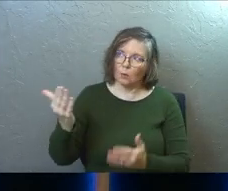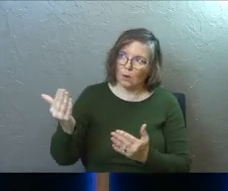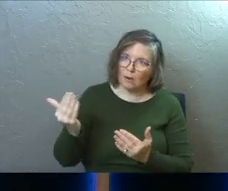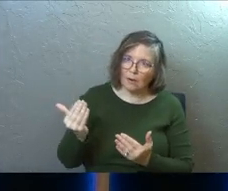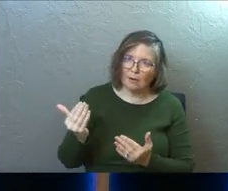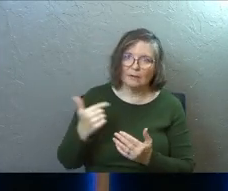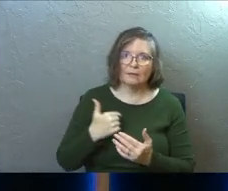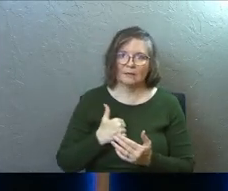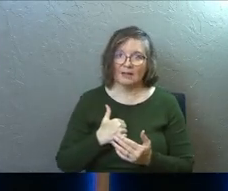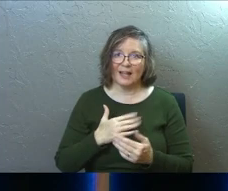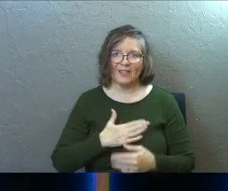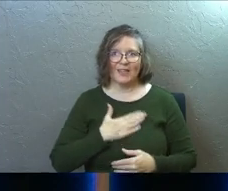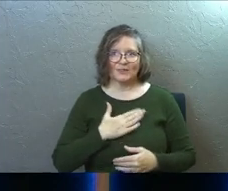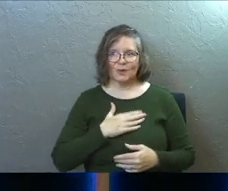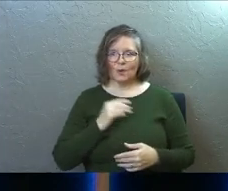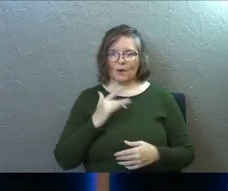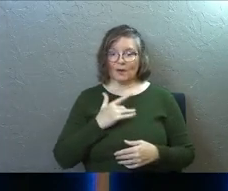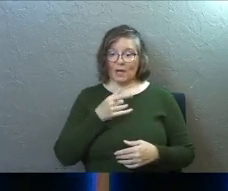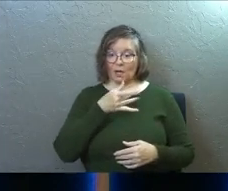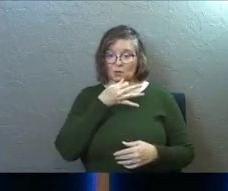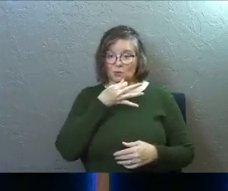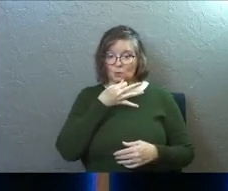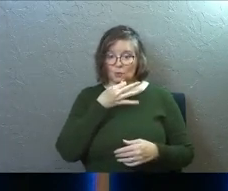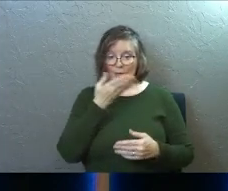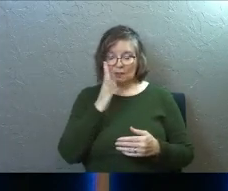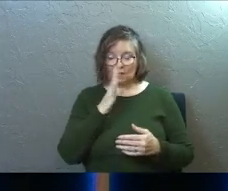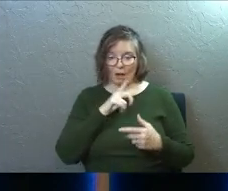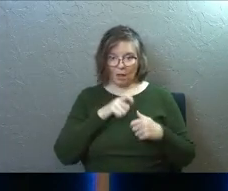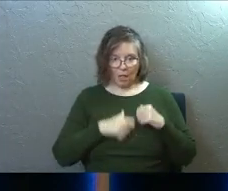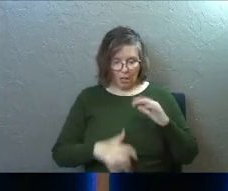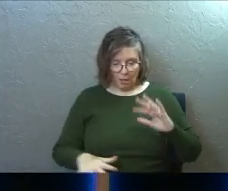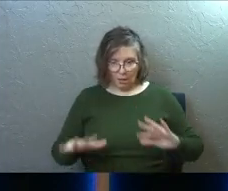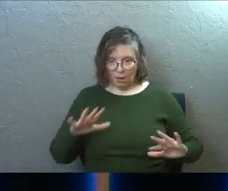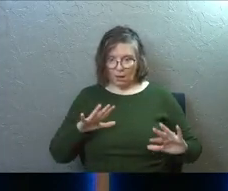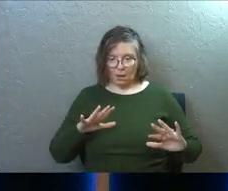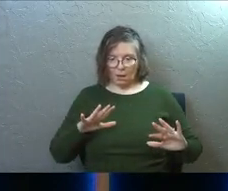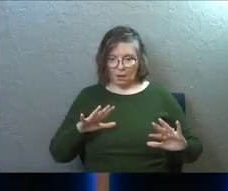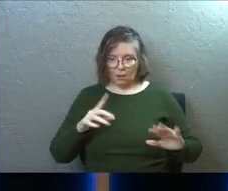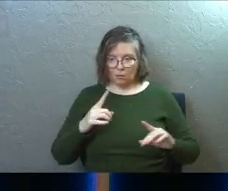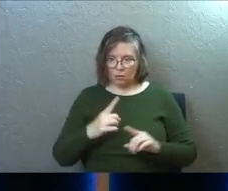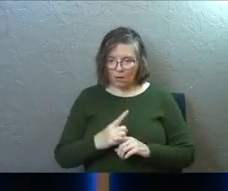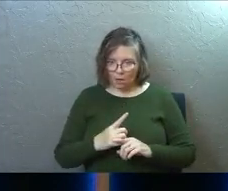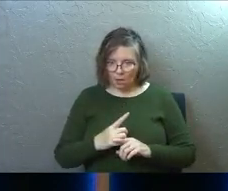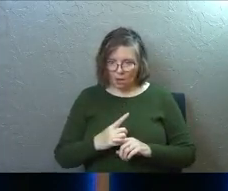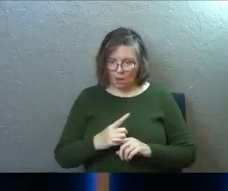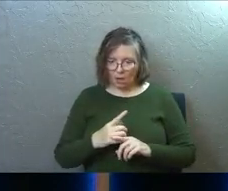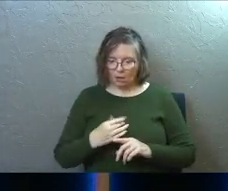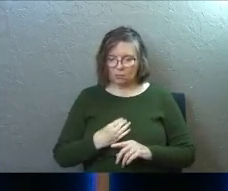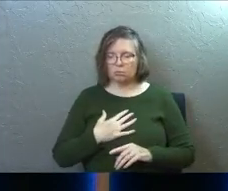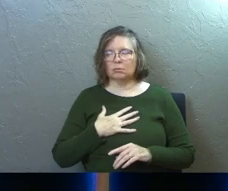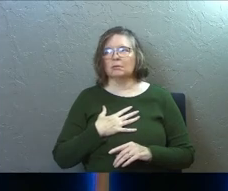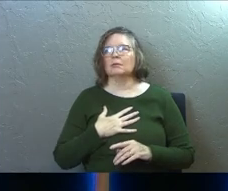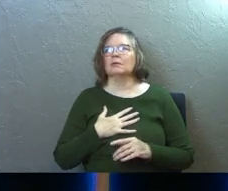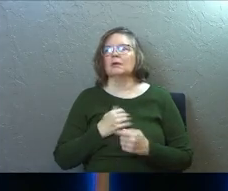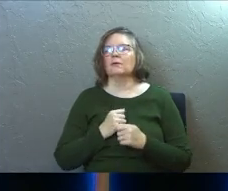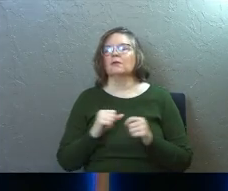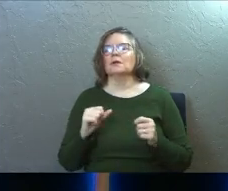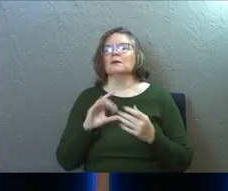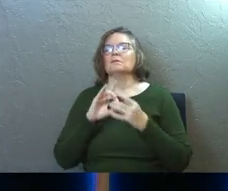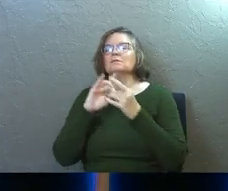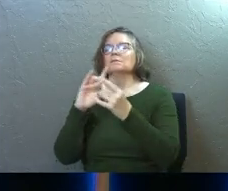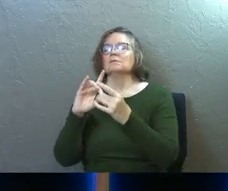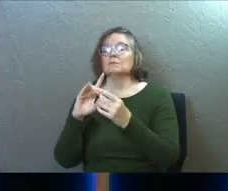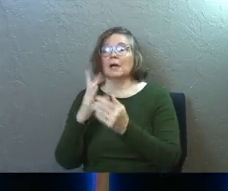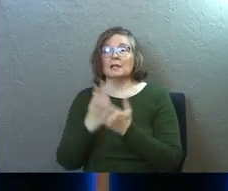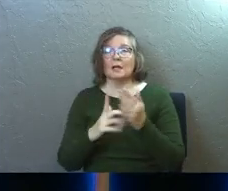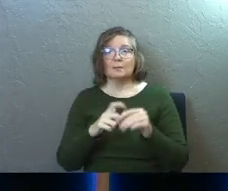weird joy that you feel as soon as God wrecks you. He's supposed to be able to wreck you all the time. And Peter says at some point